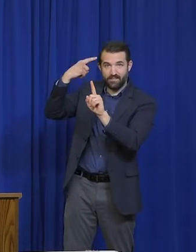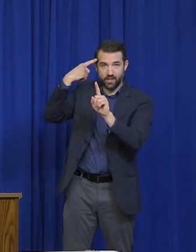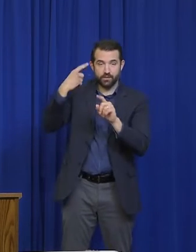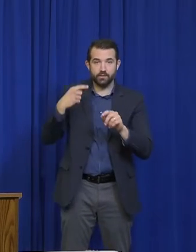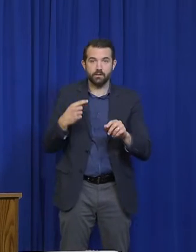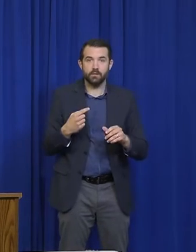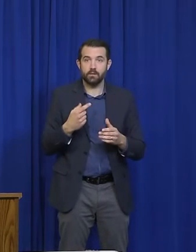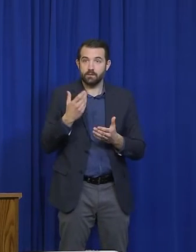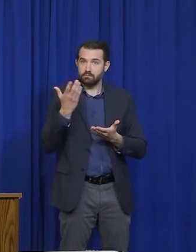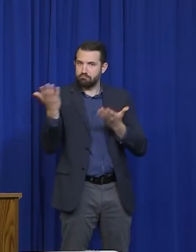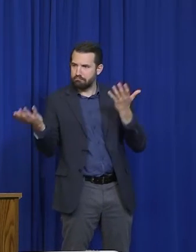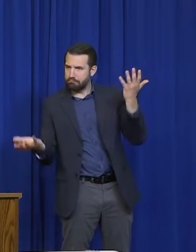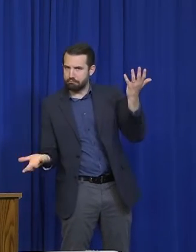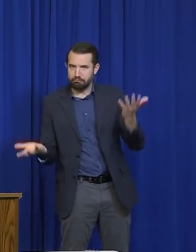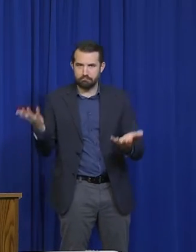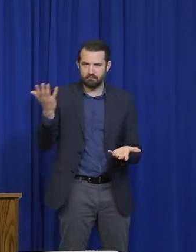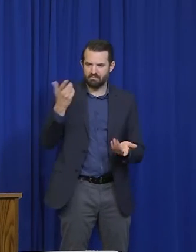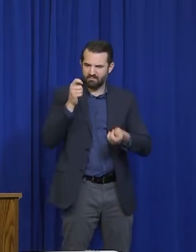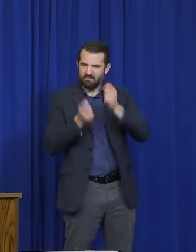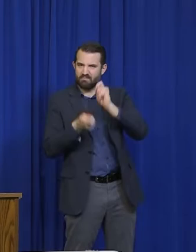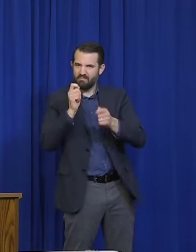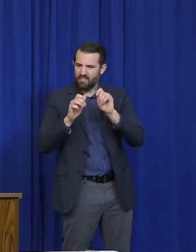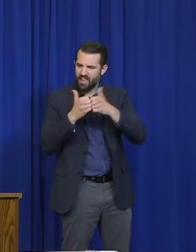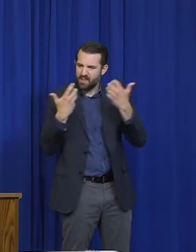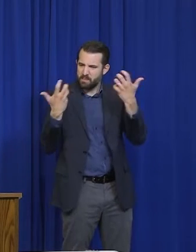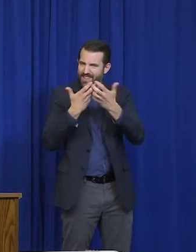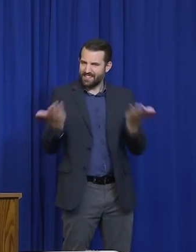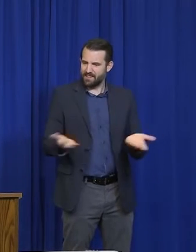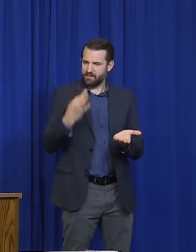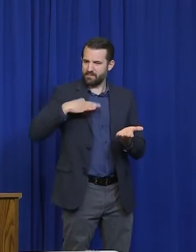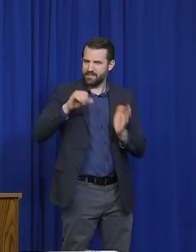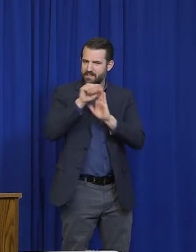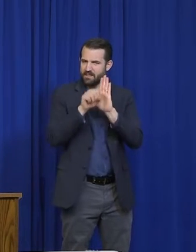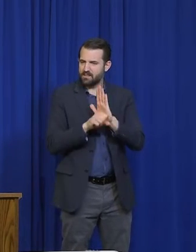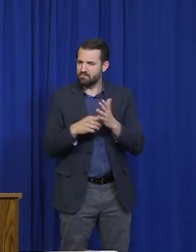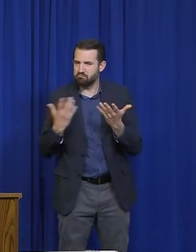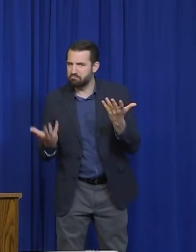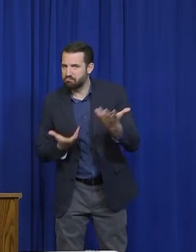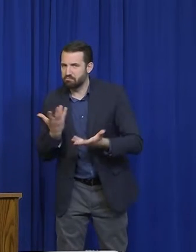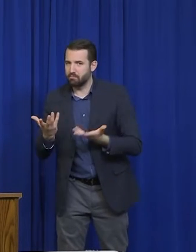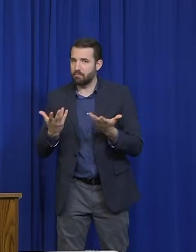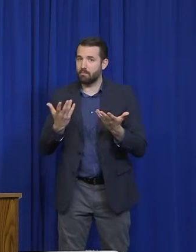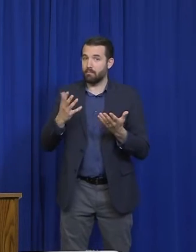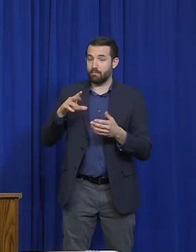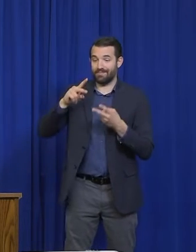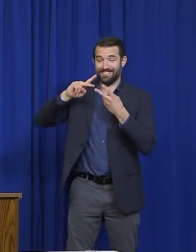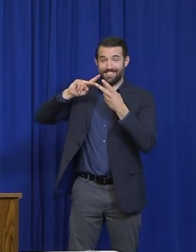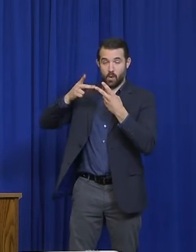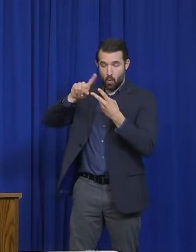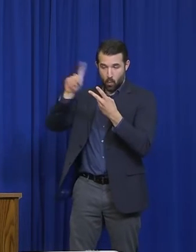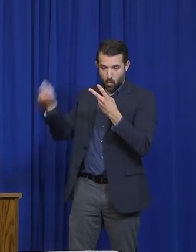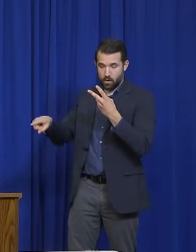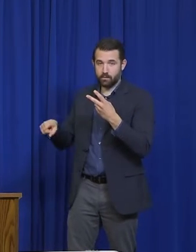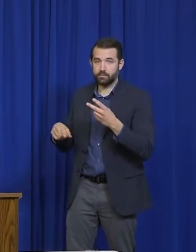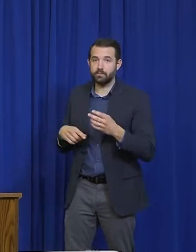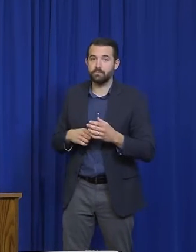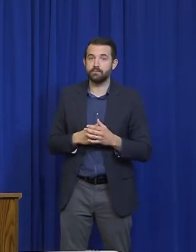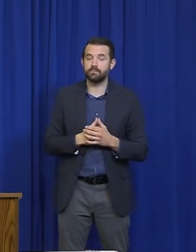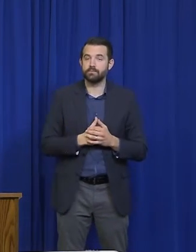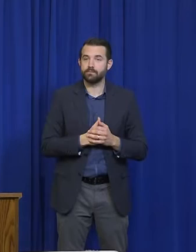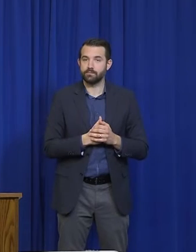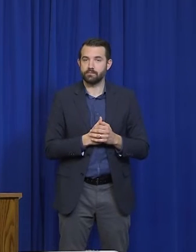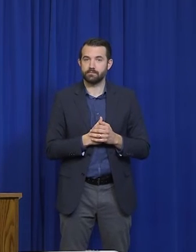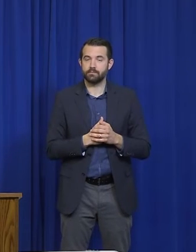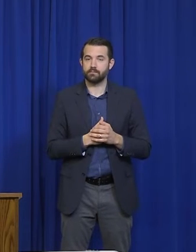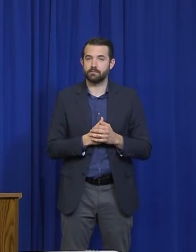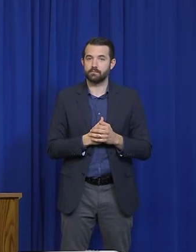a pretty curtailed season, if they have a season at all. And then my second question is, I'm wondering if you can, you know,